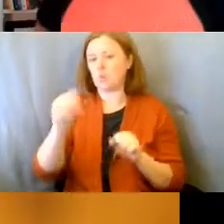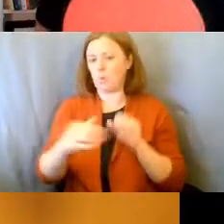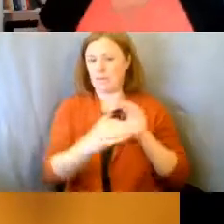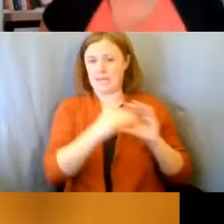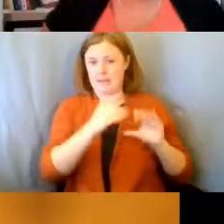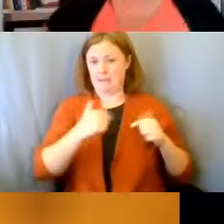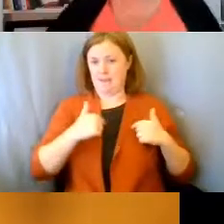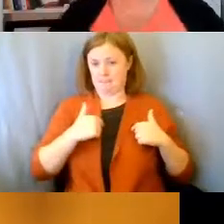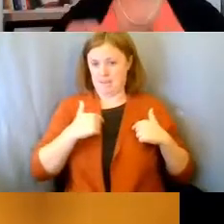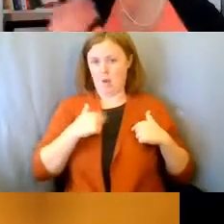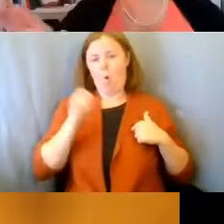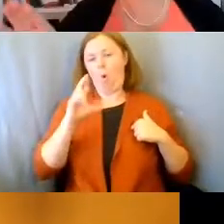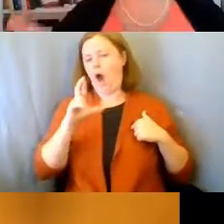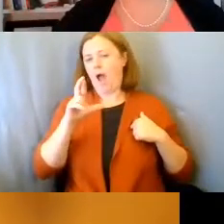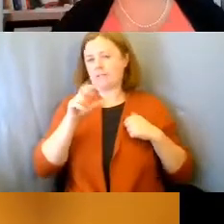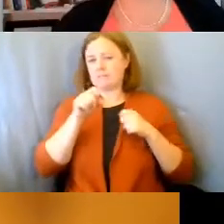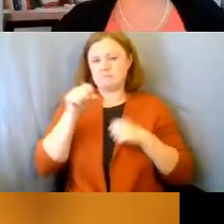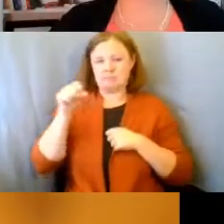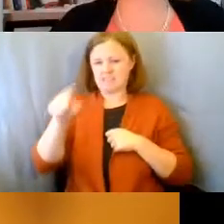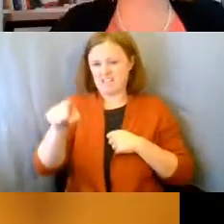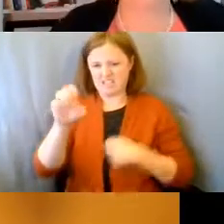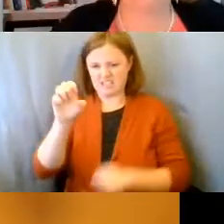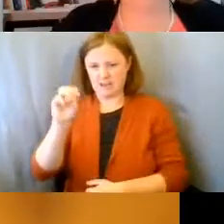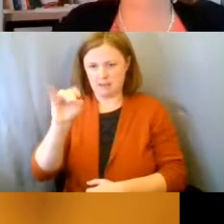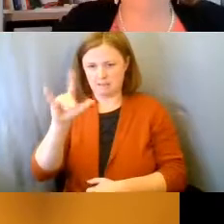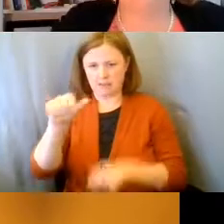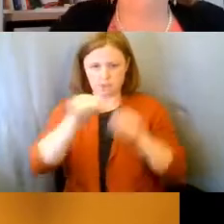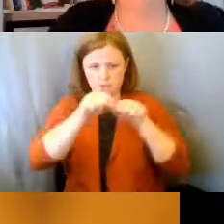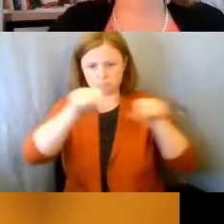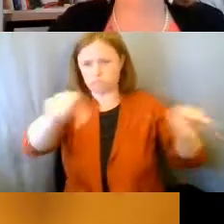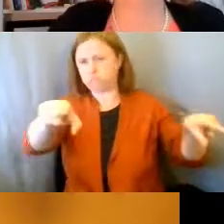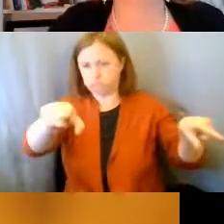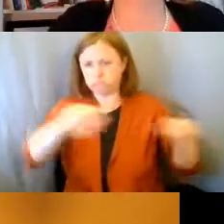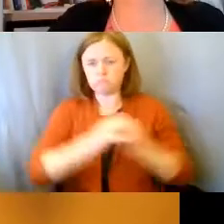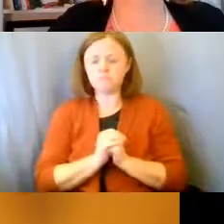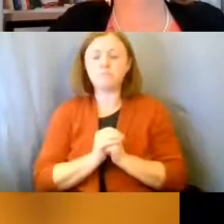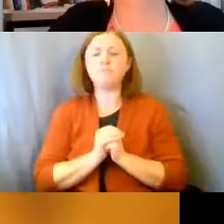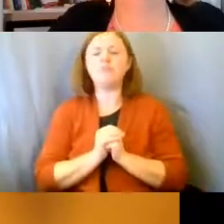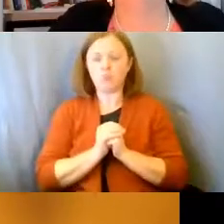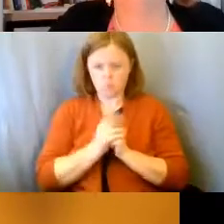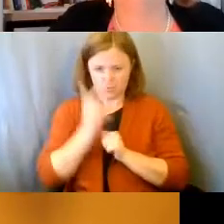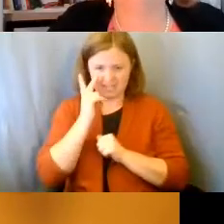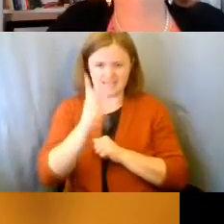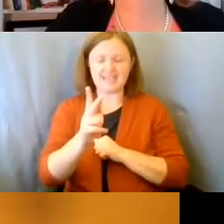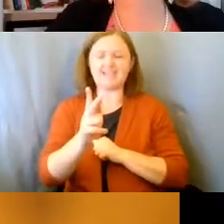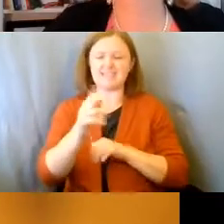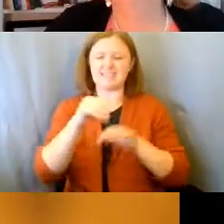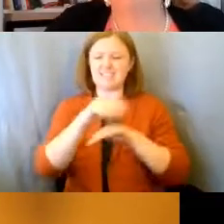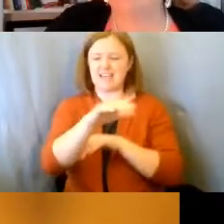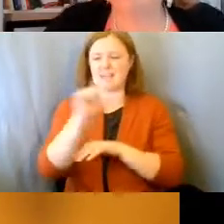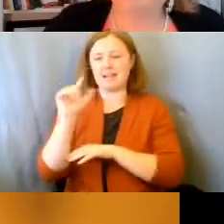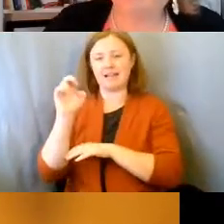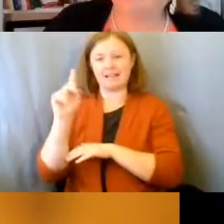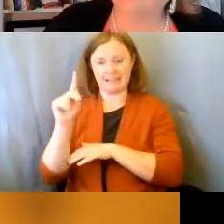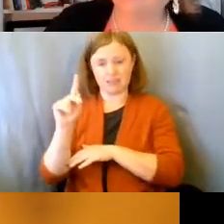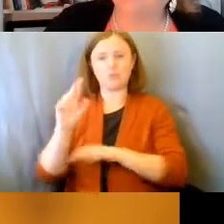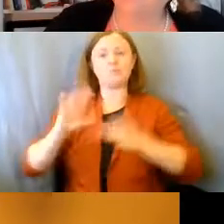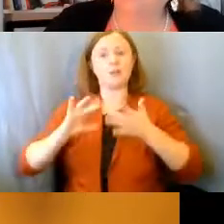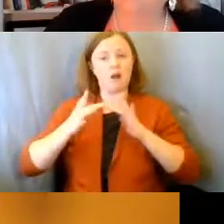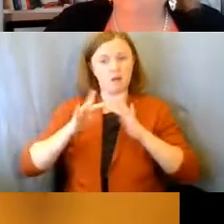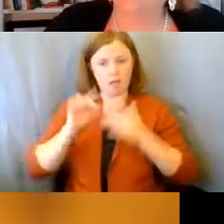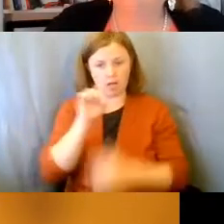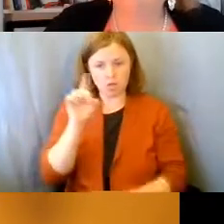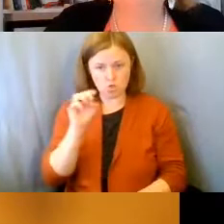me or I can send it to Emily and she can send it out to you guys so that we'll send you the link. So, it's online.